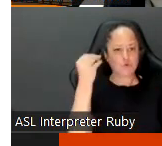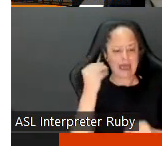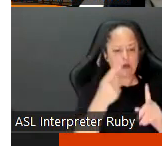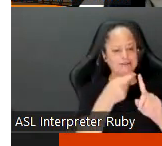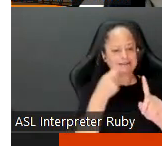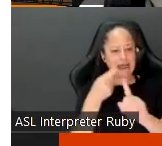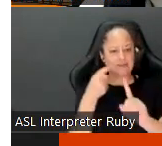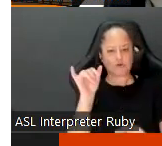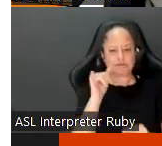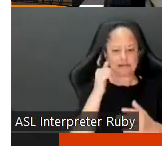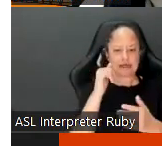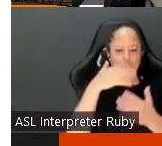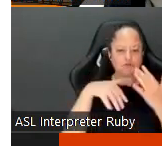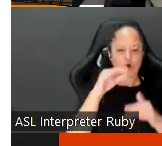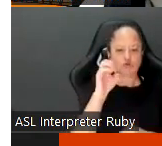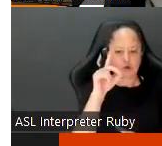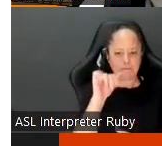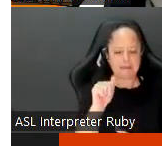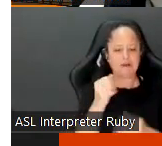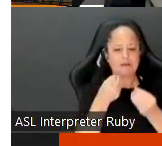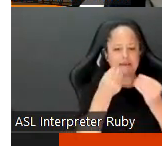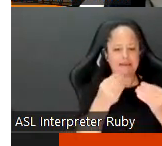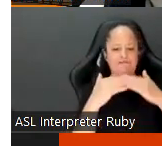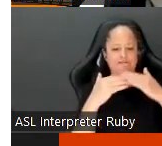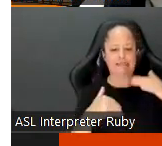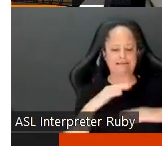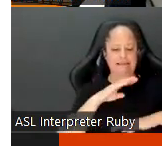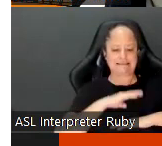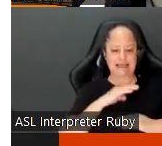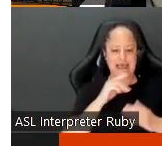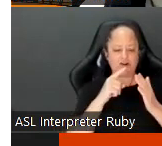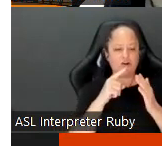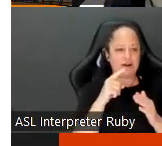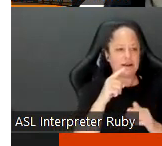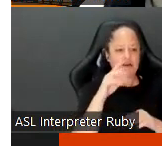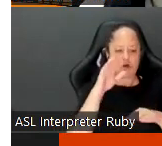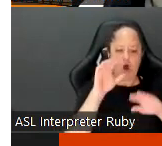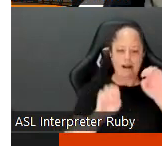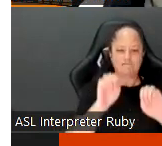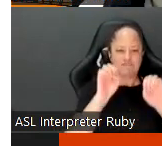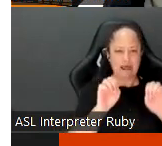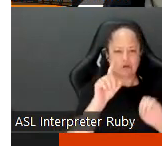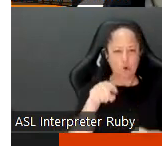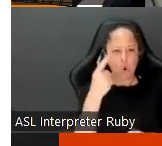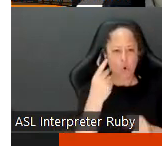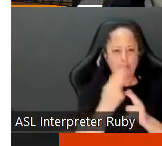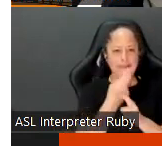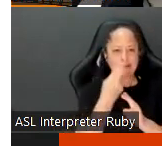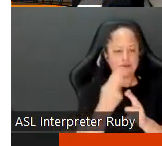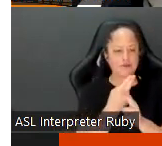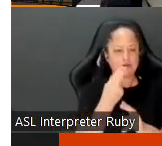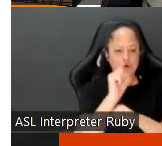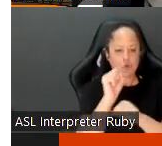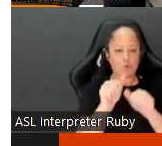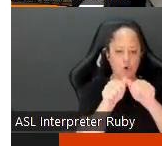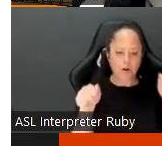like social media to give less than satisfactory marks on an evaluation it can only be um you can only use the workplace